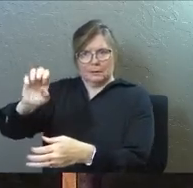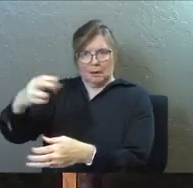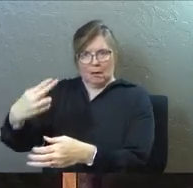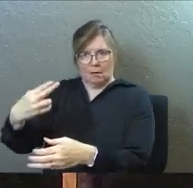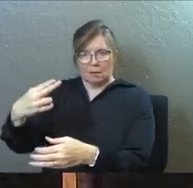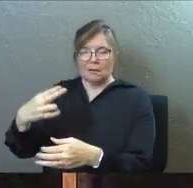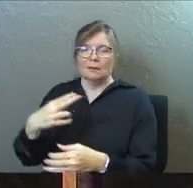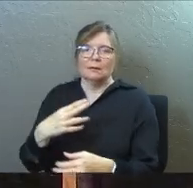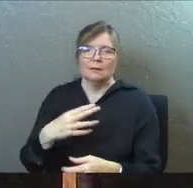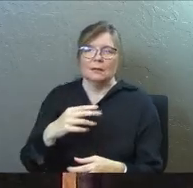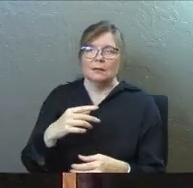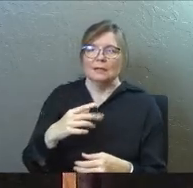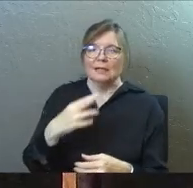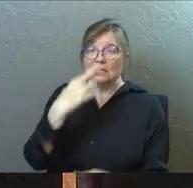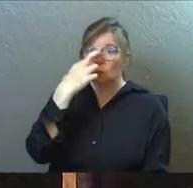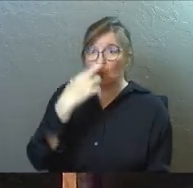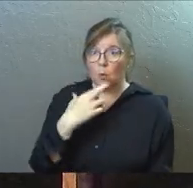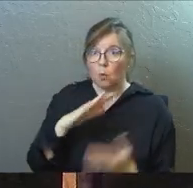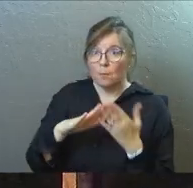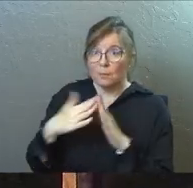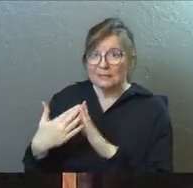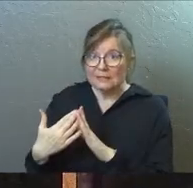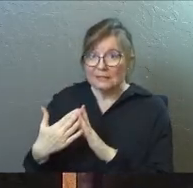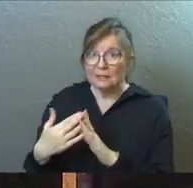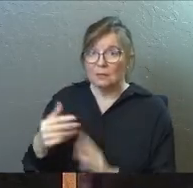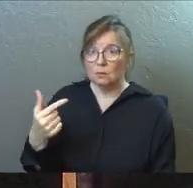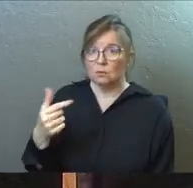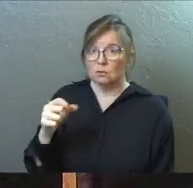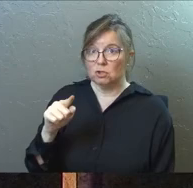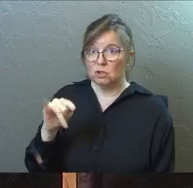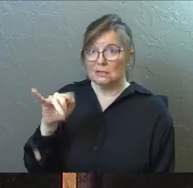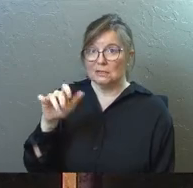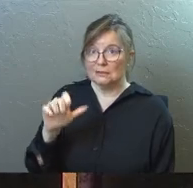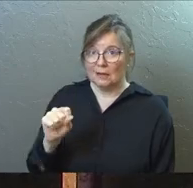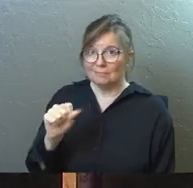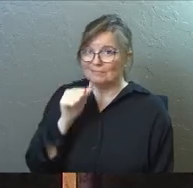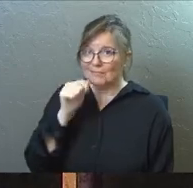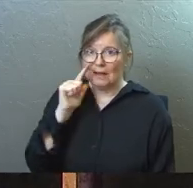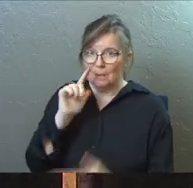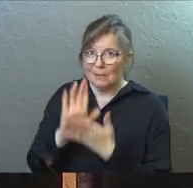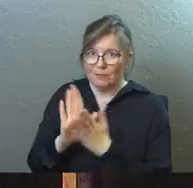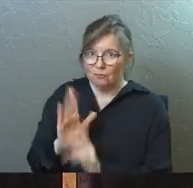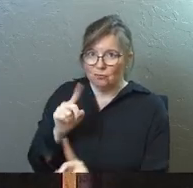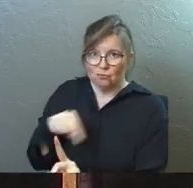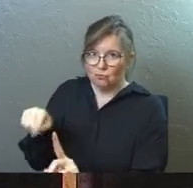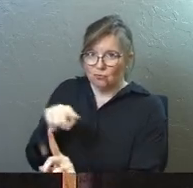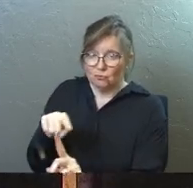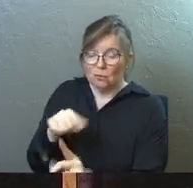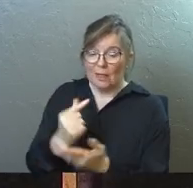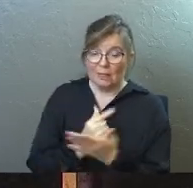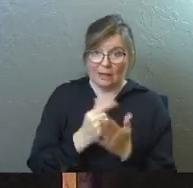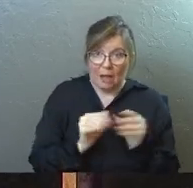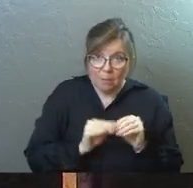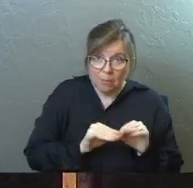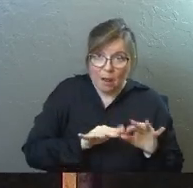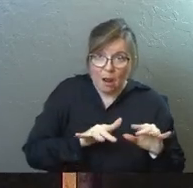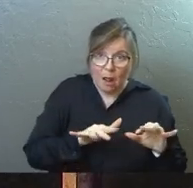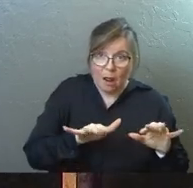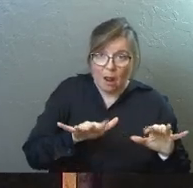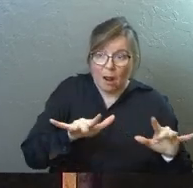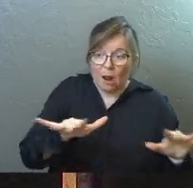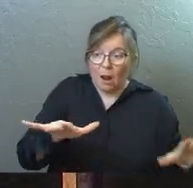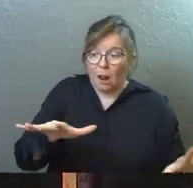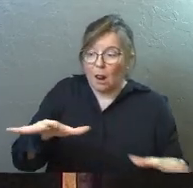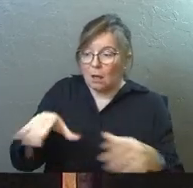Gentile city, it's a Roman city, and we're way outside of Israel at this point, the gospel is going out, and it